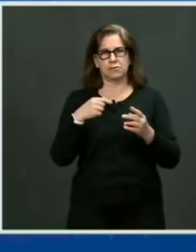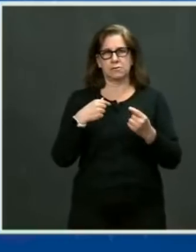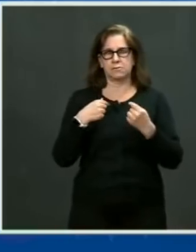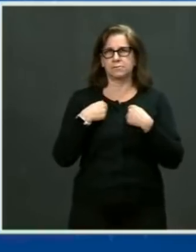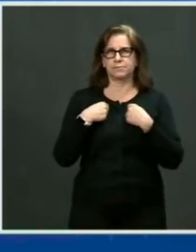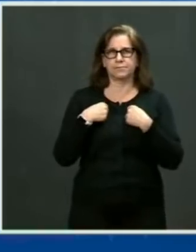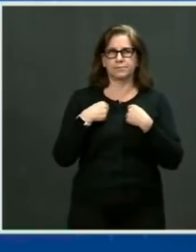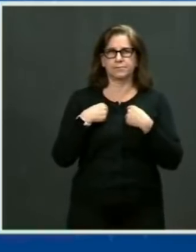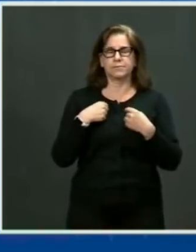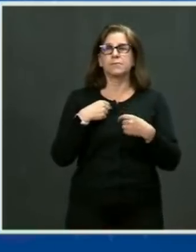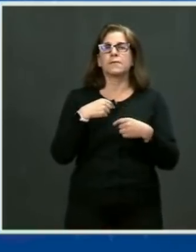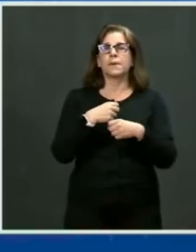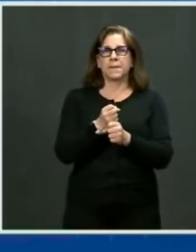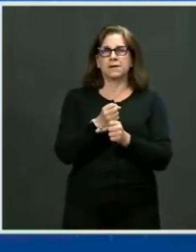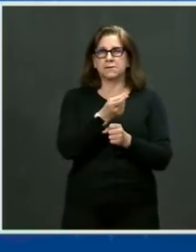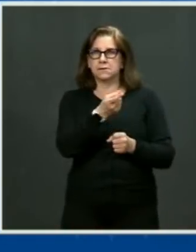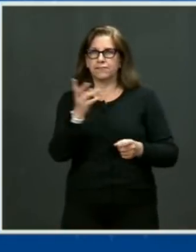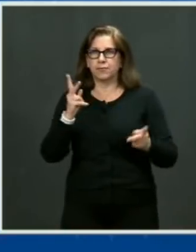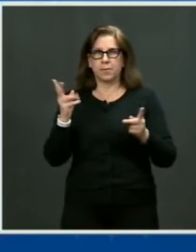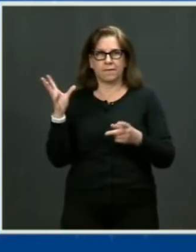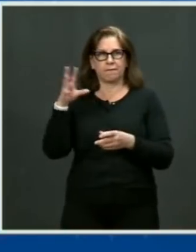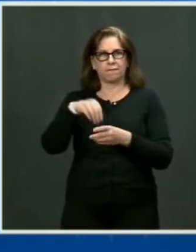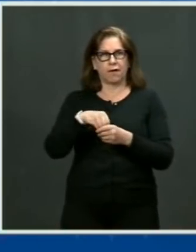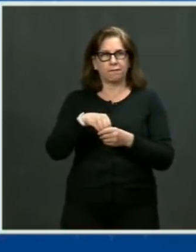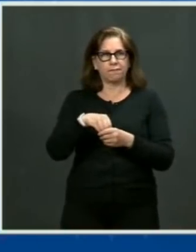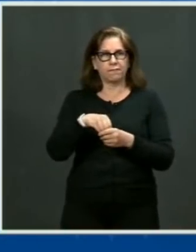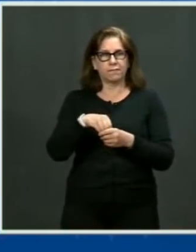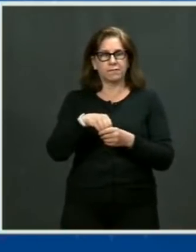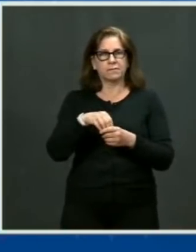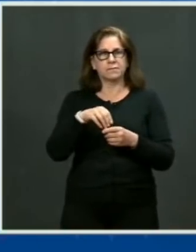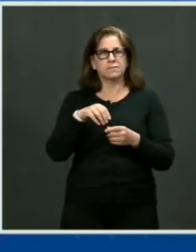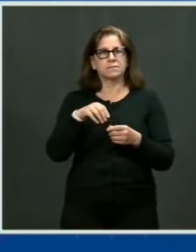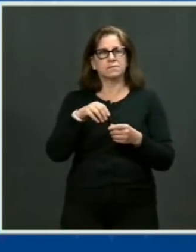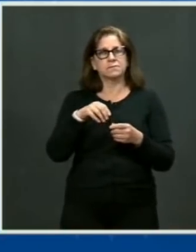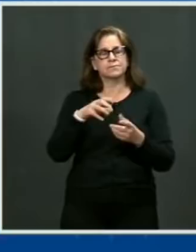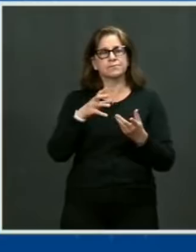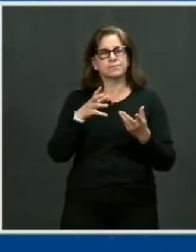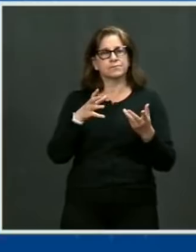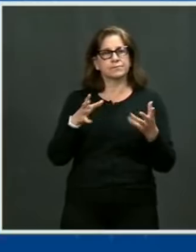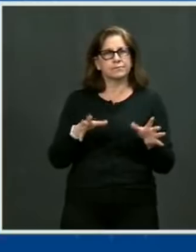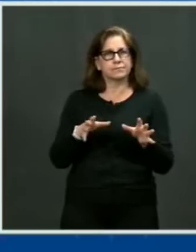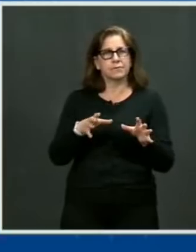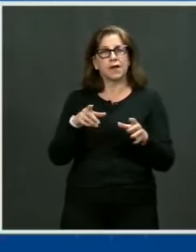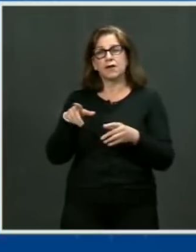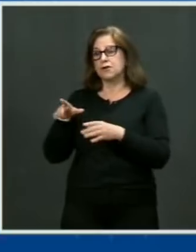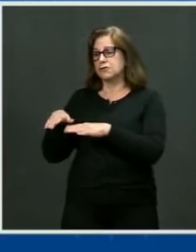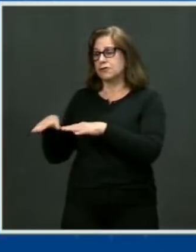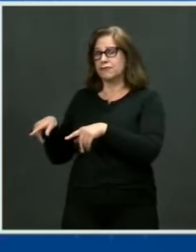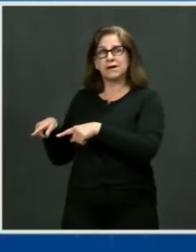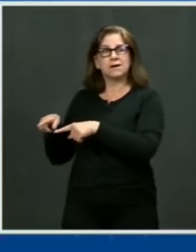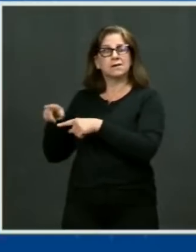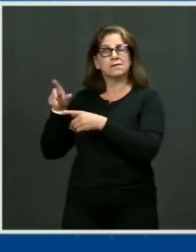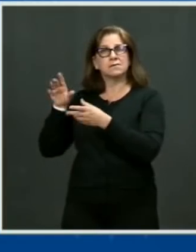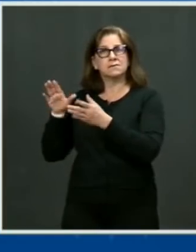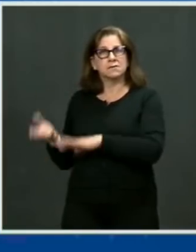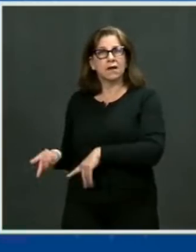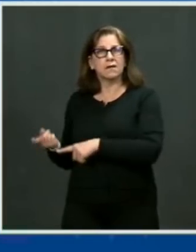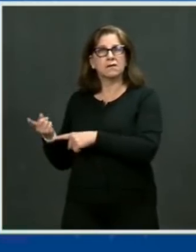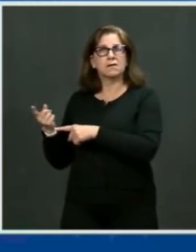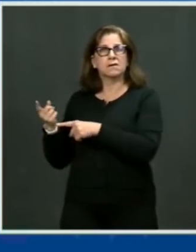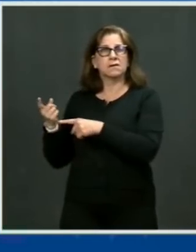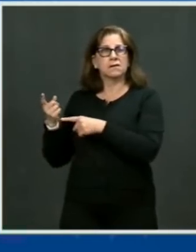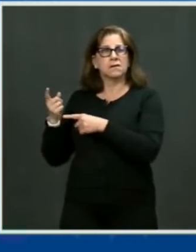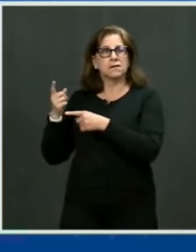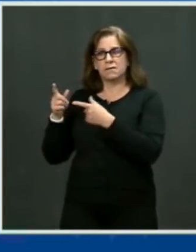who've lost your children, your husbands, your wives. You know, they know what it's like to